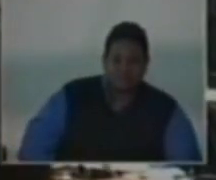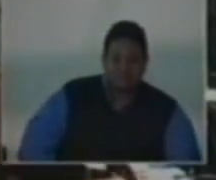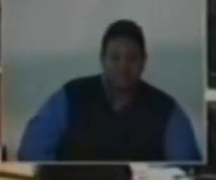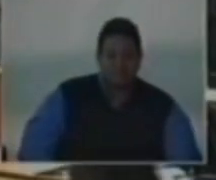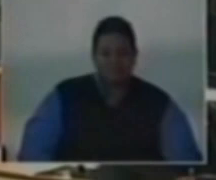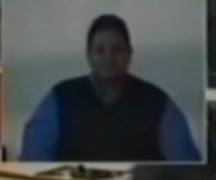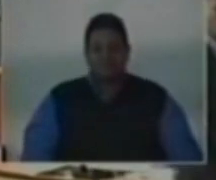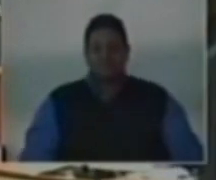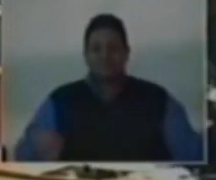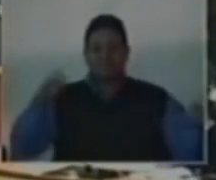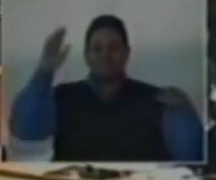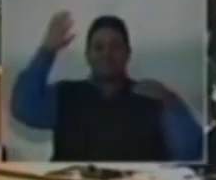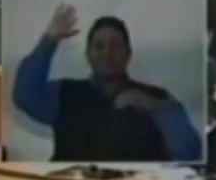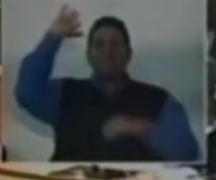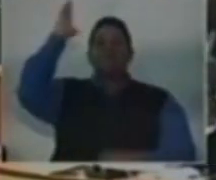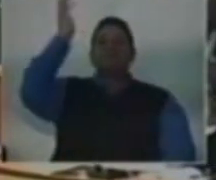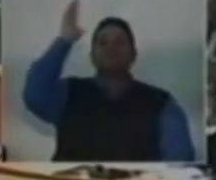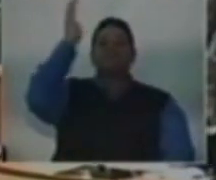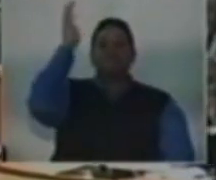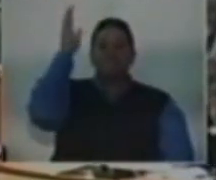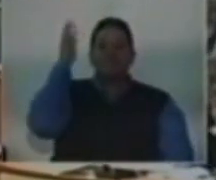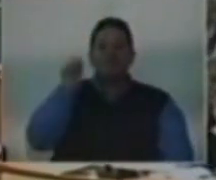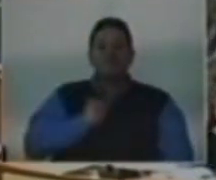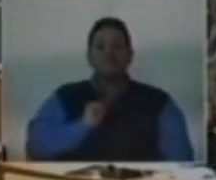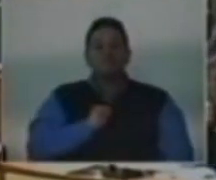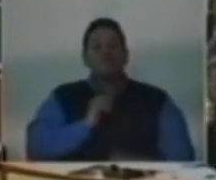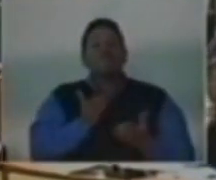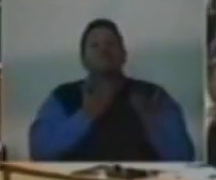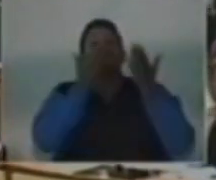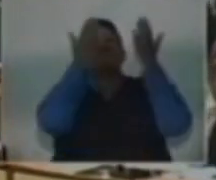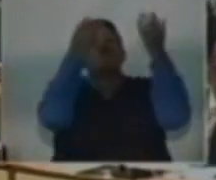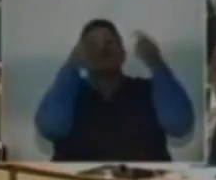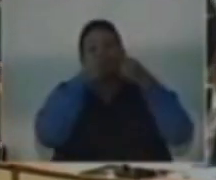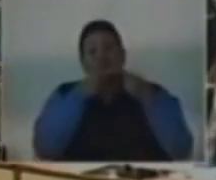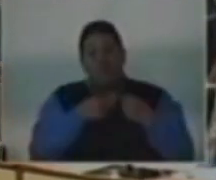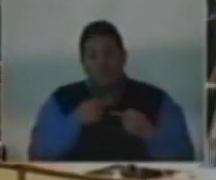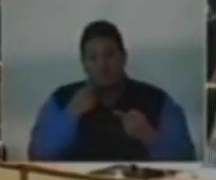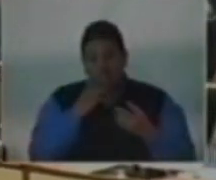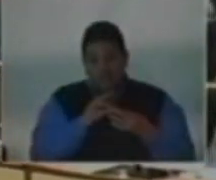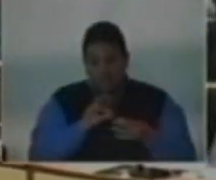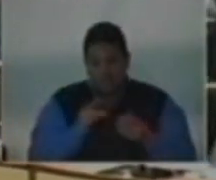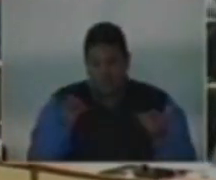Speaker, I raise these points to say